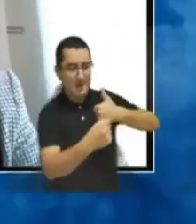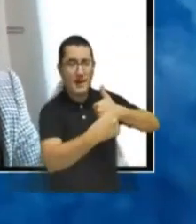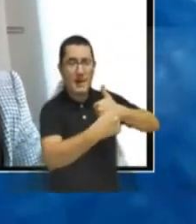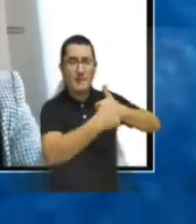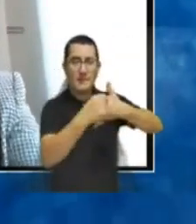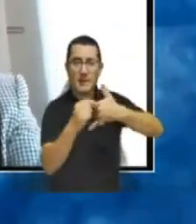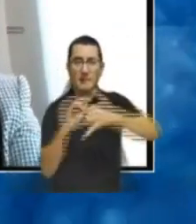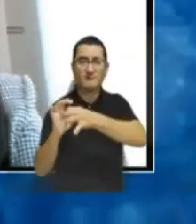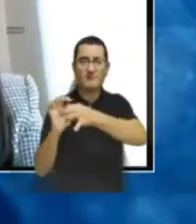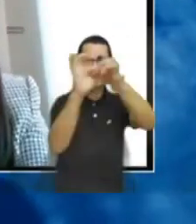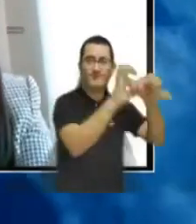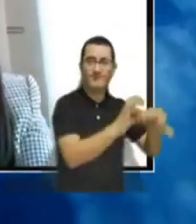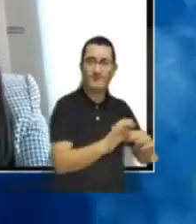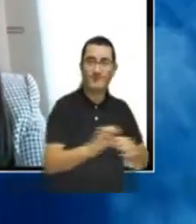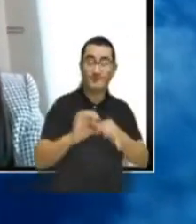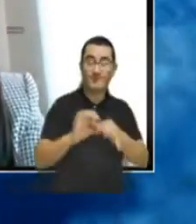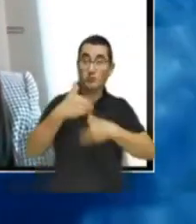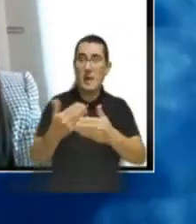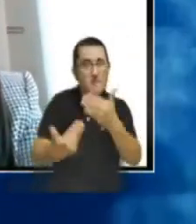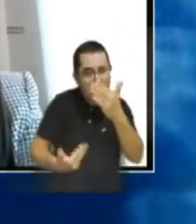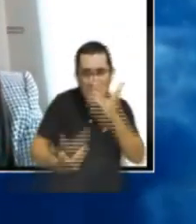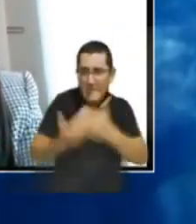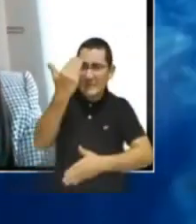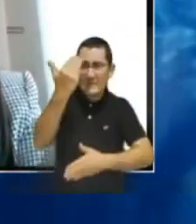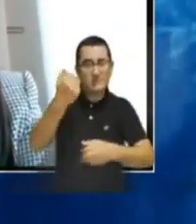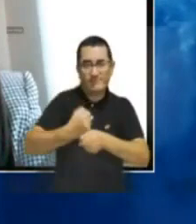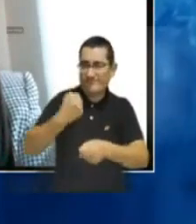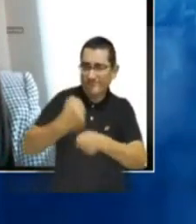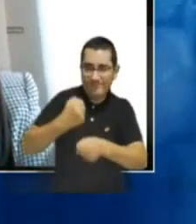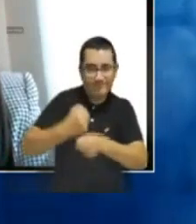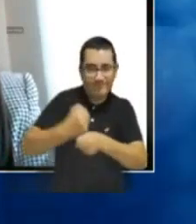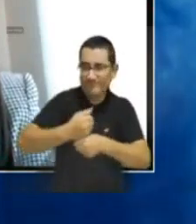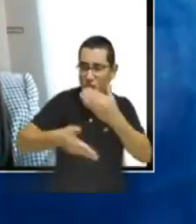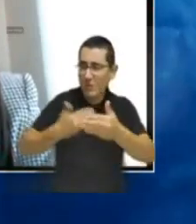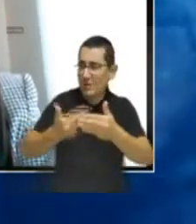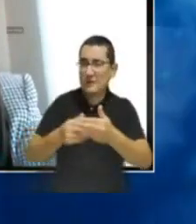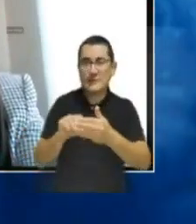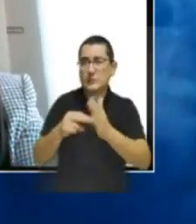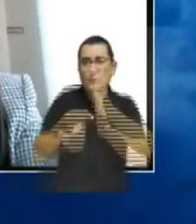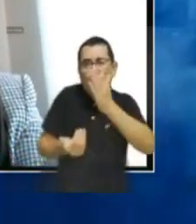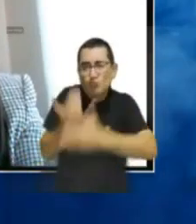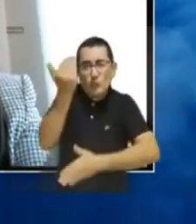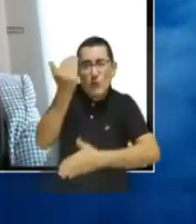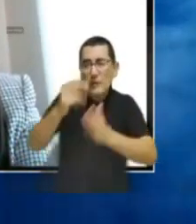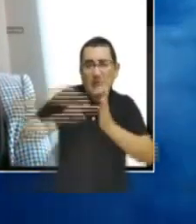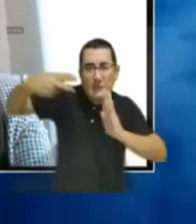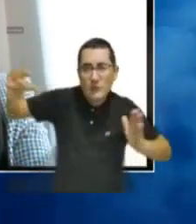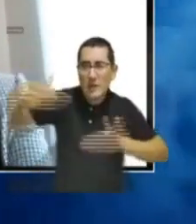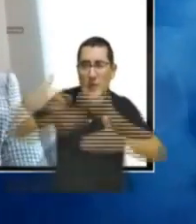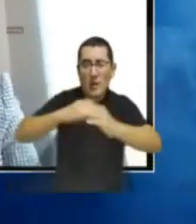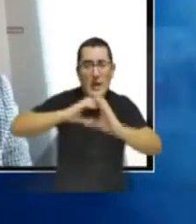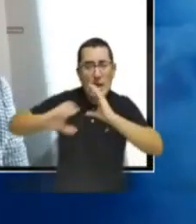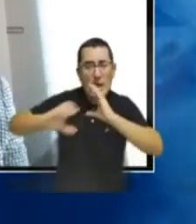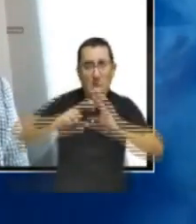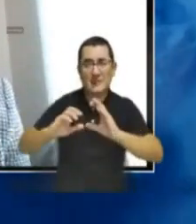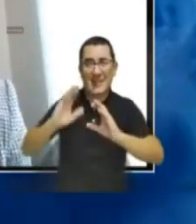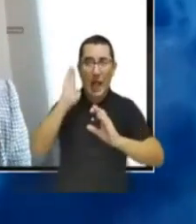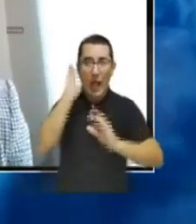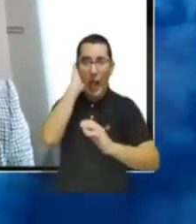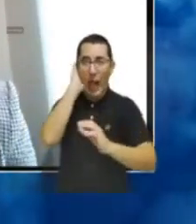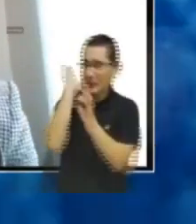these people will be able to participate and adopt new technology, these